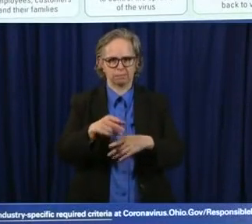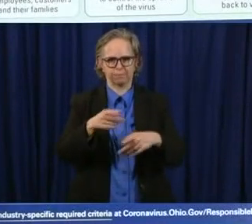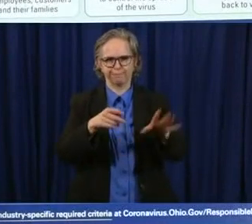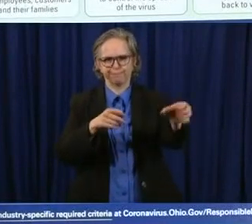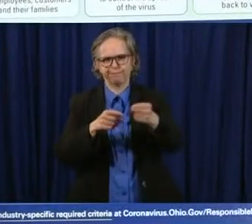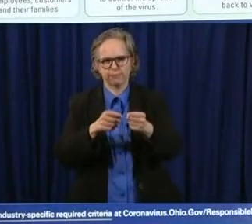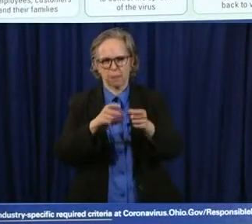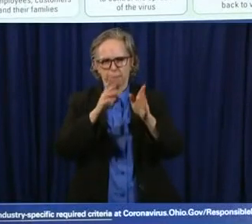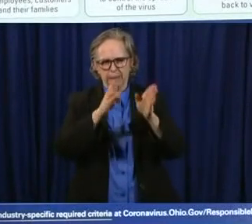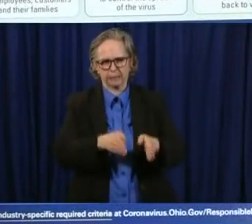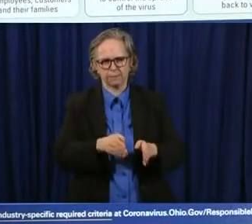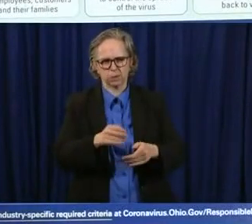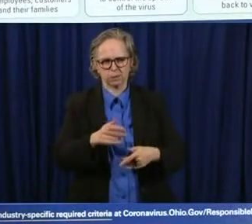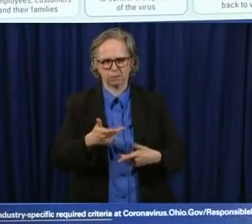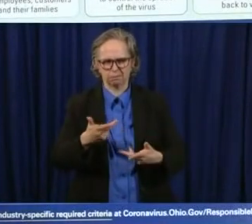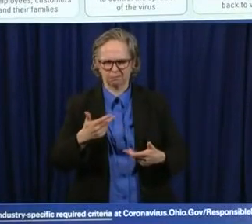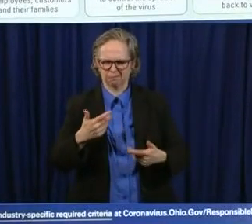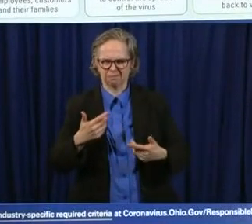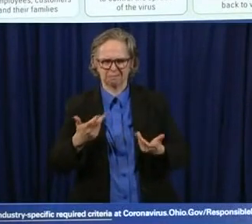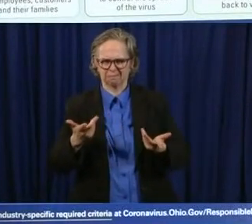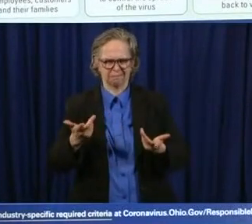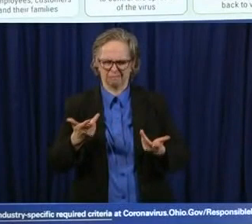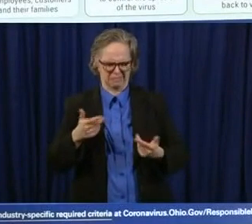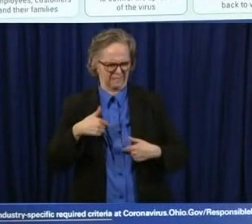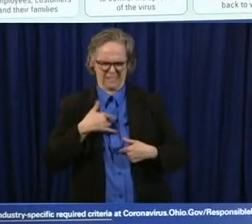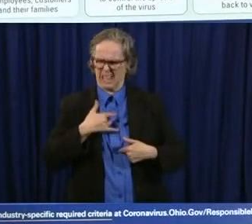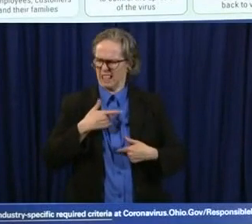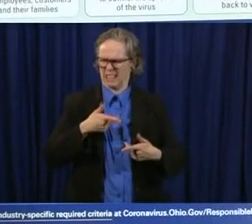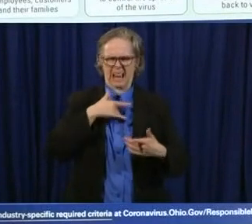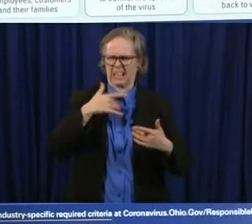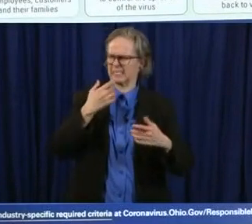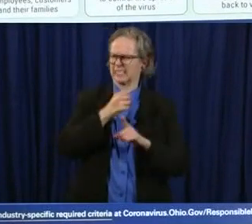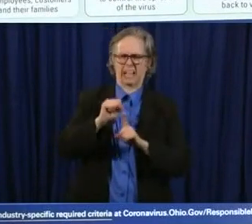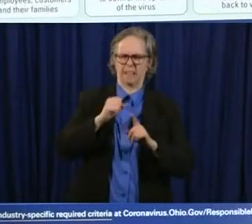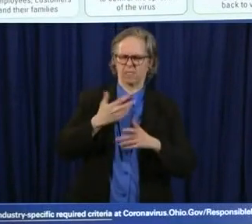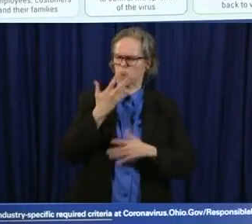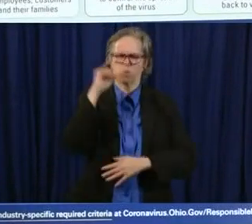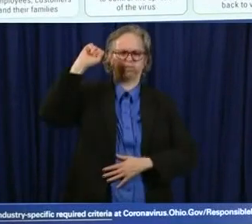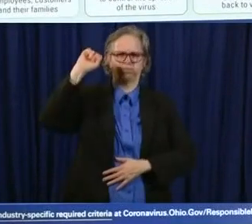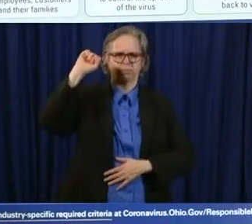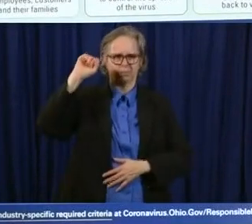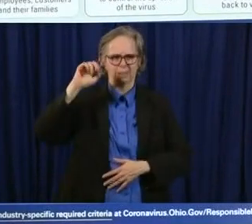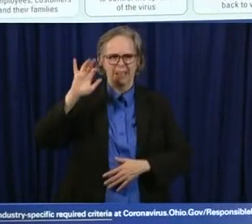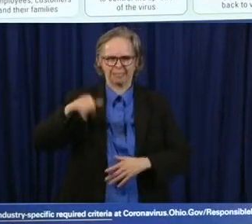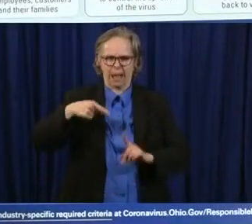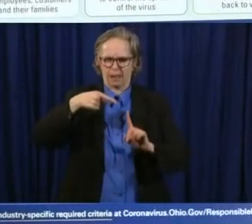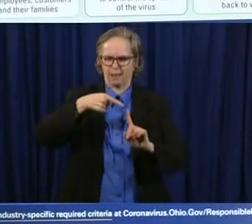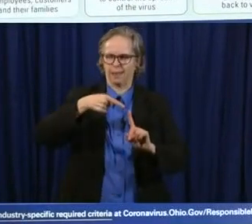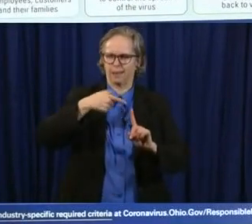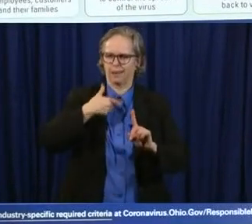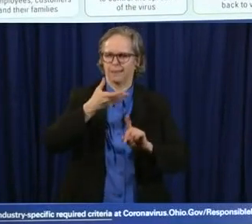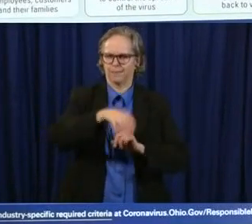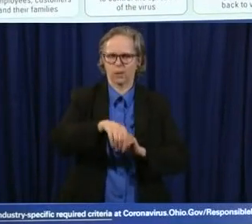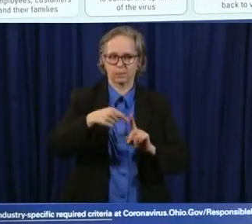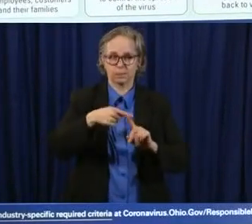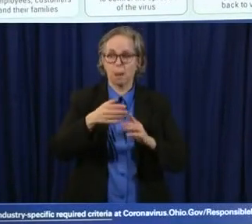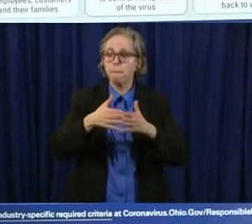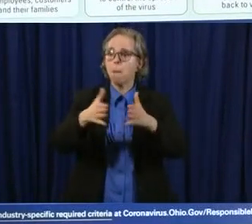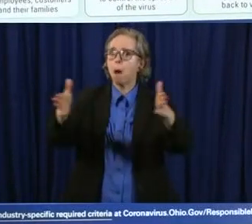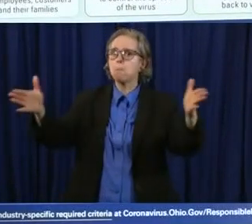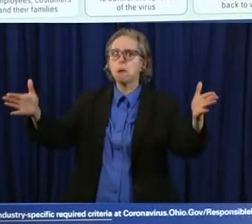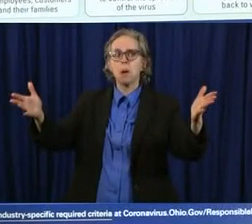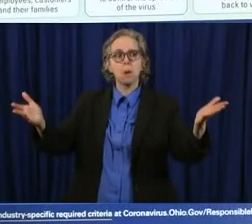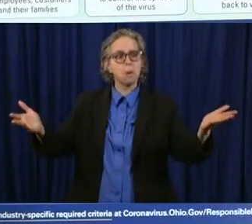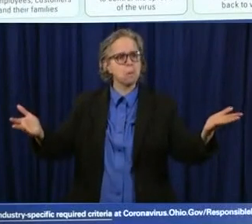it's not good enough it's not safe enough um you know people in the public who who say this